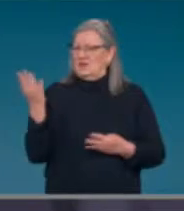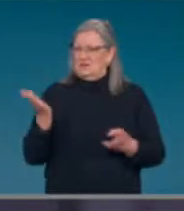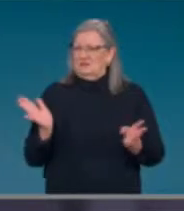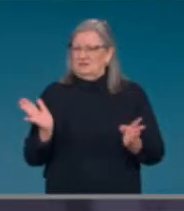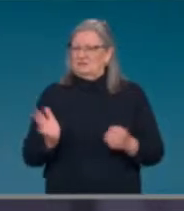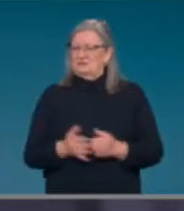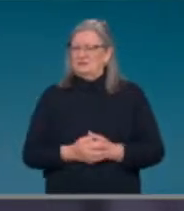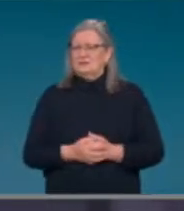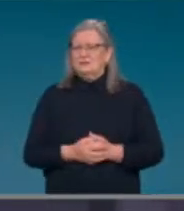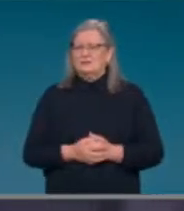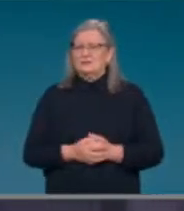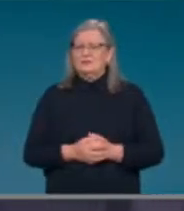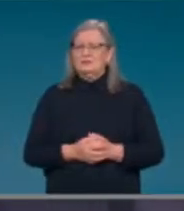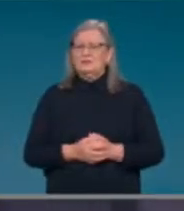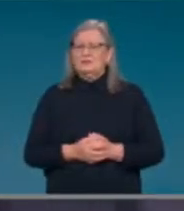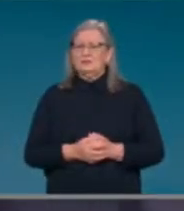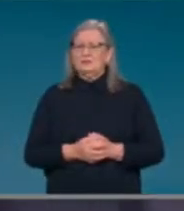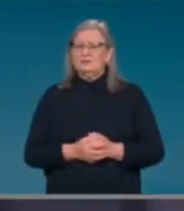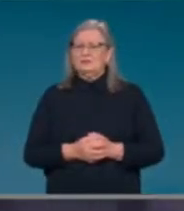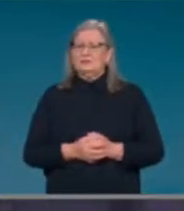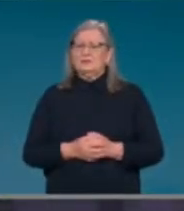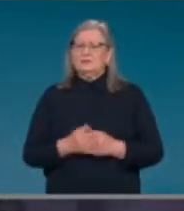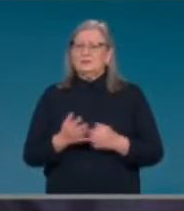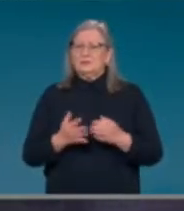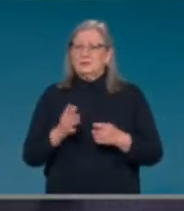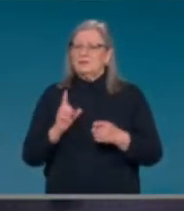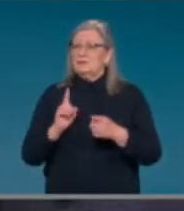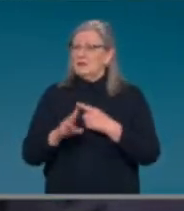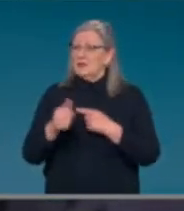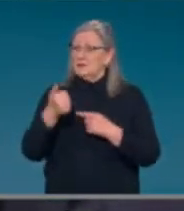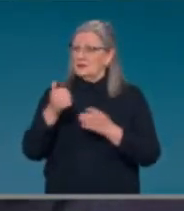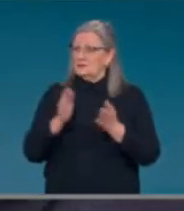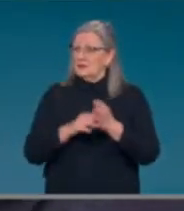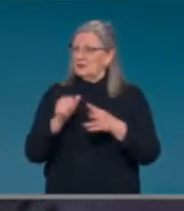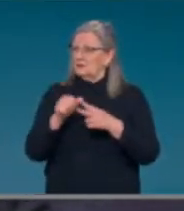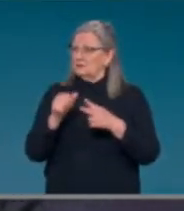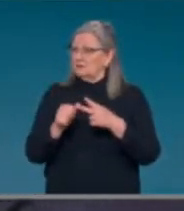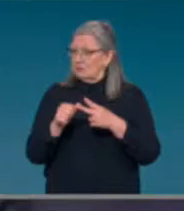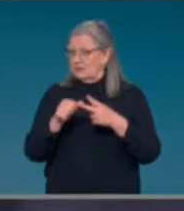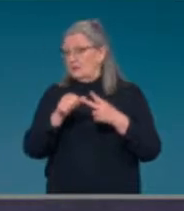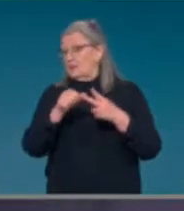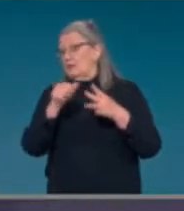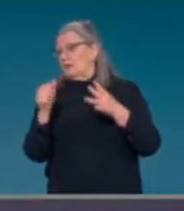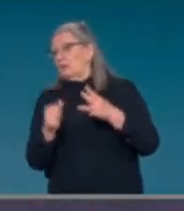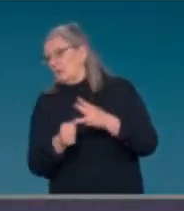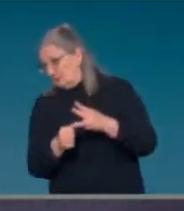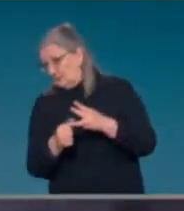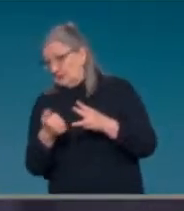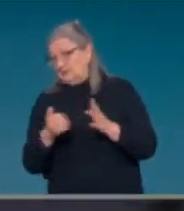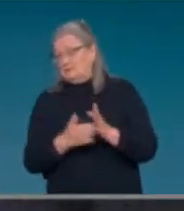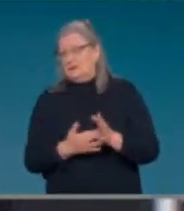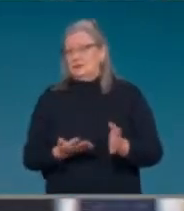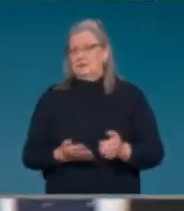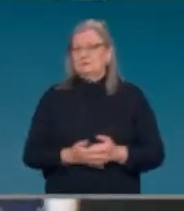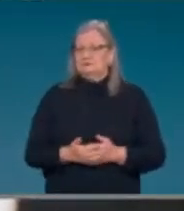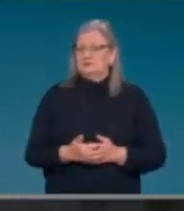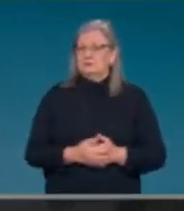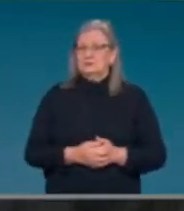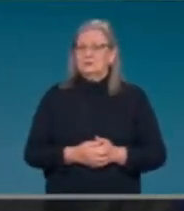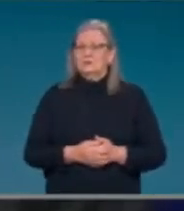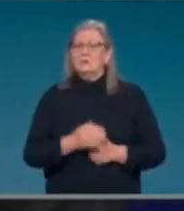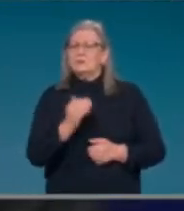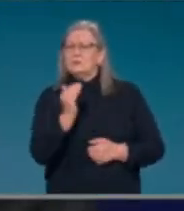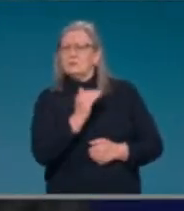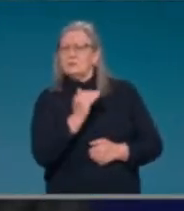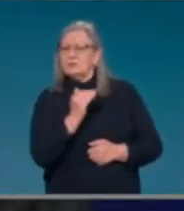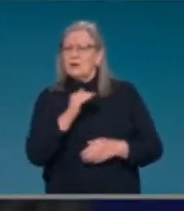the six months plus and we're in a very strong situation. Thanks for your patience. Professor Skerritt, just on mixing and matching, the messaging